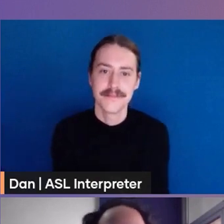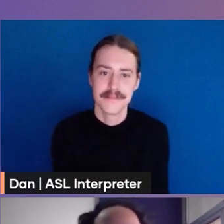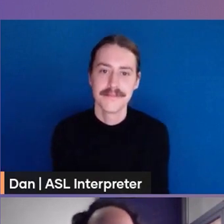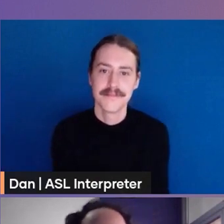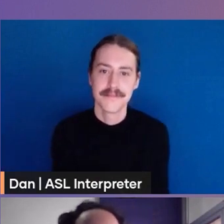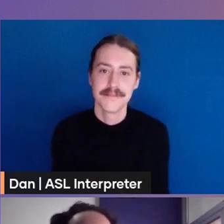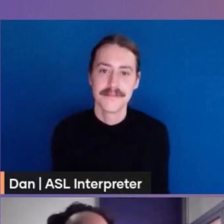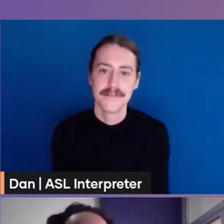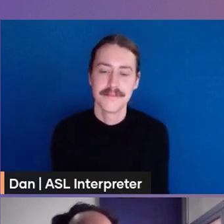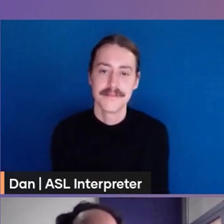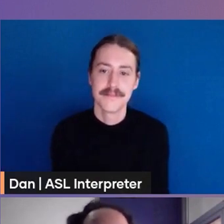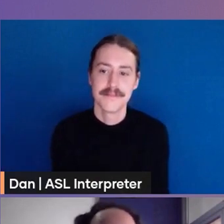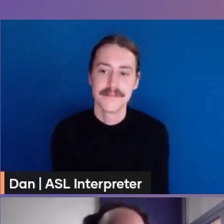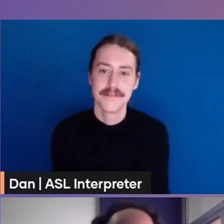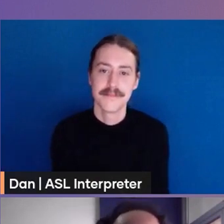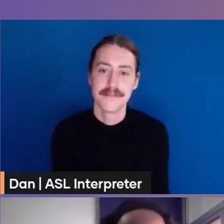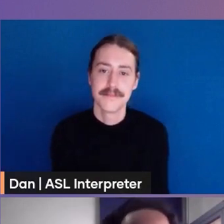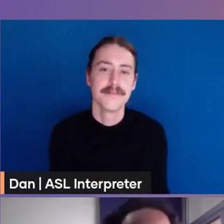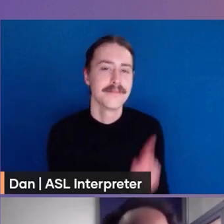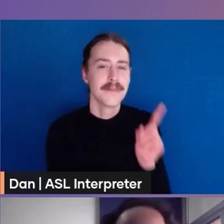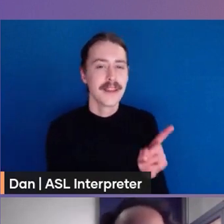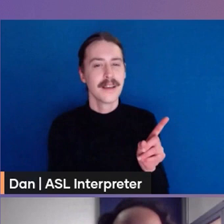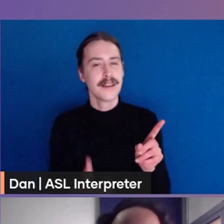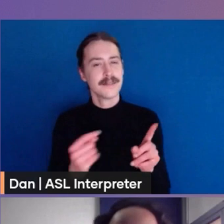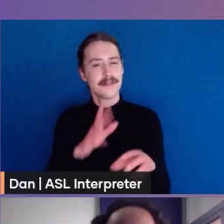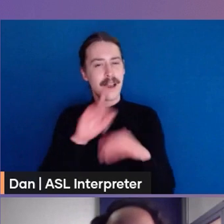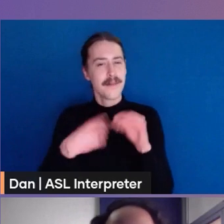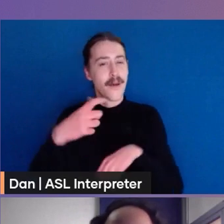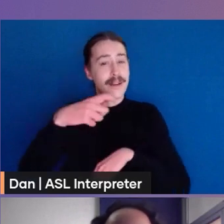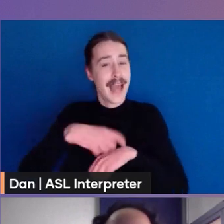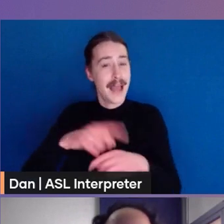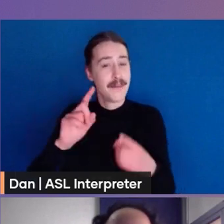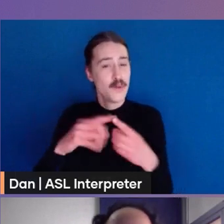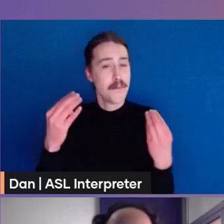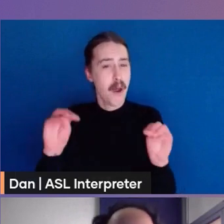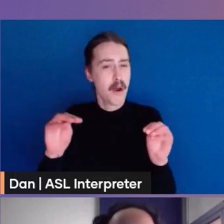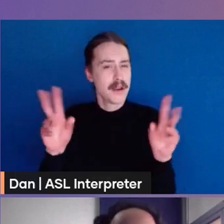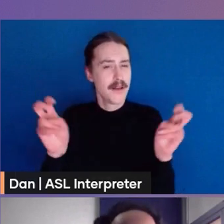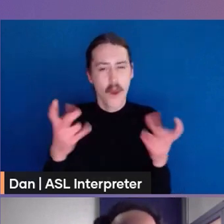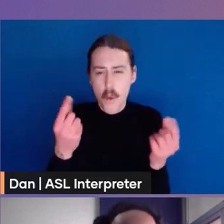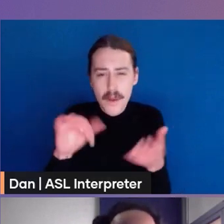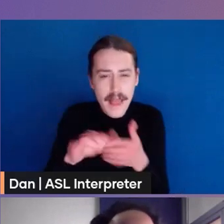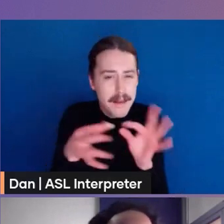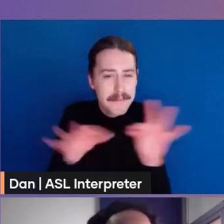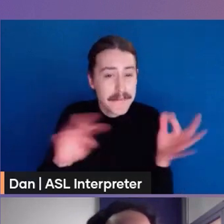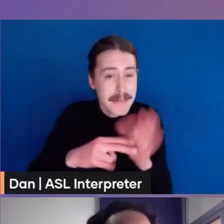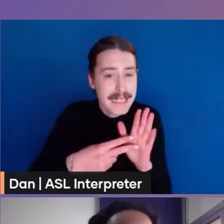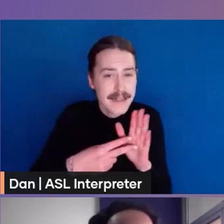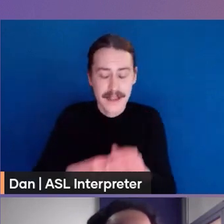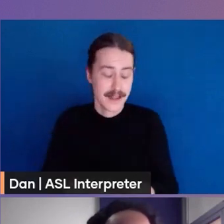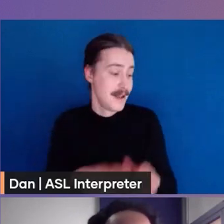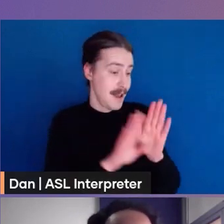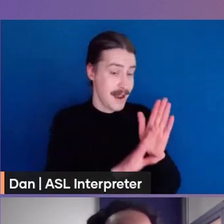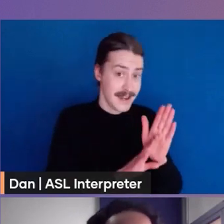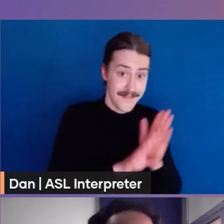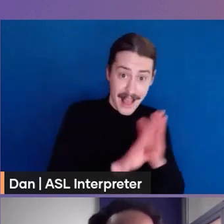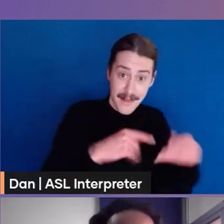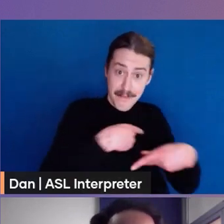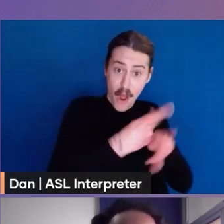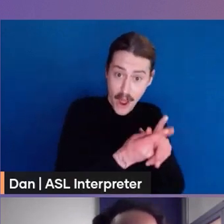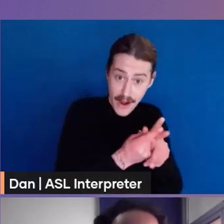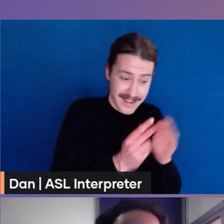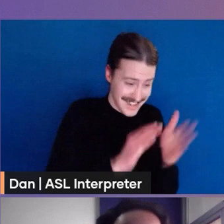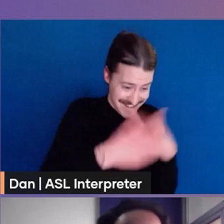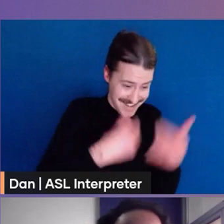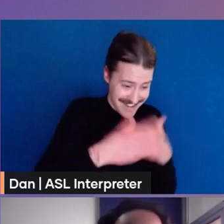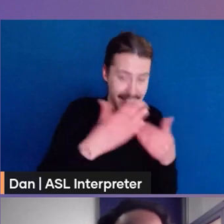let's talk a bit about time to market time to market is the time between that we take to develop a product solution and make it available for general